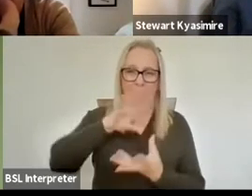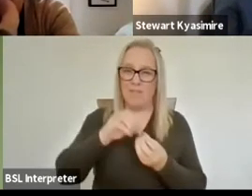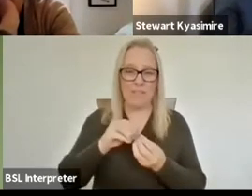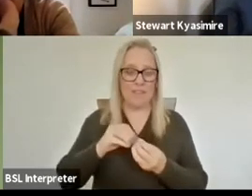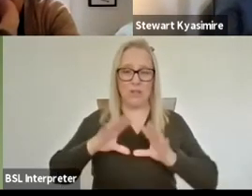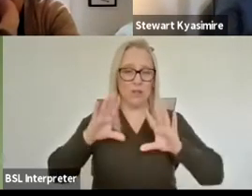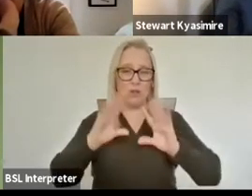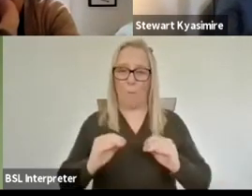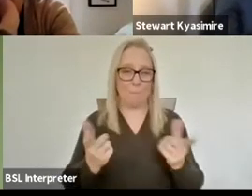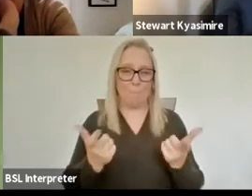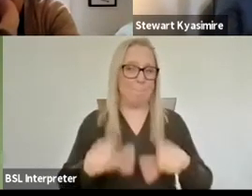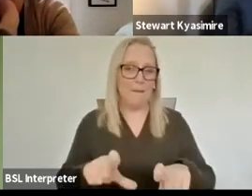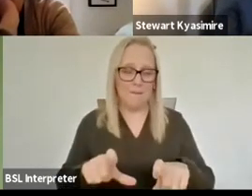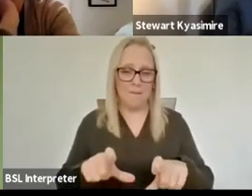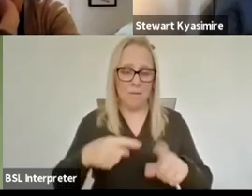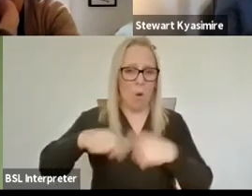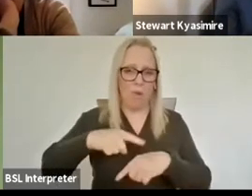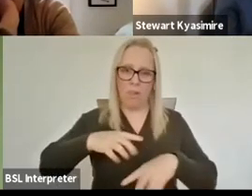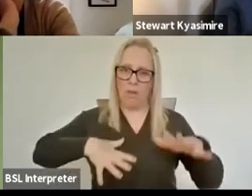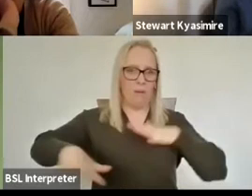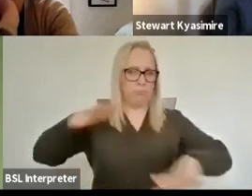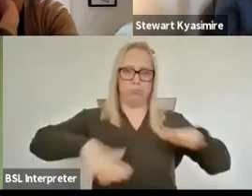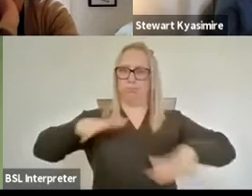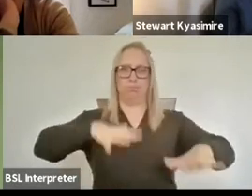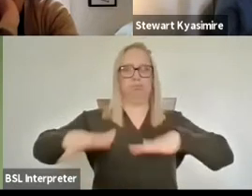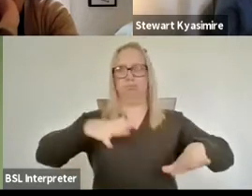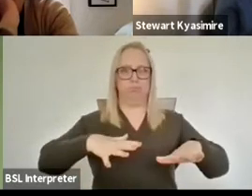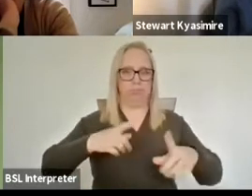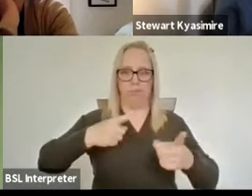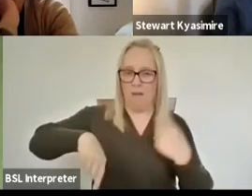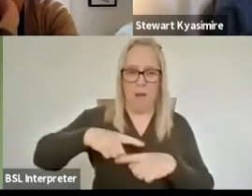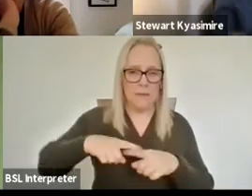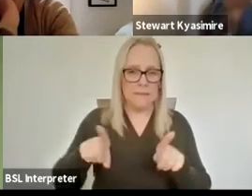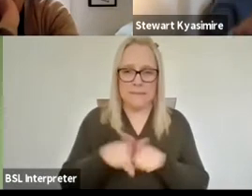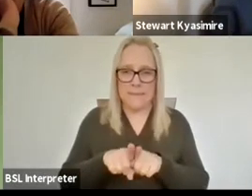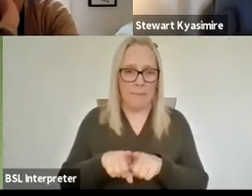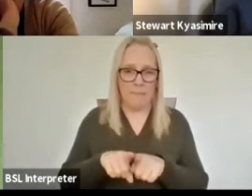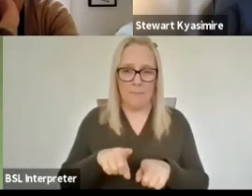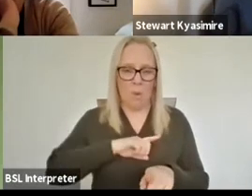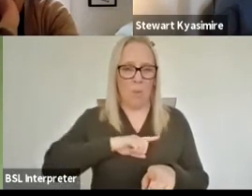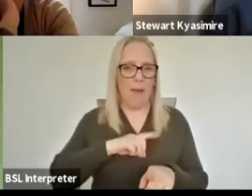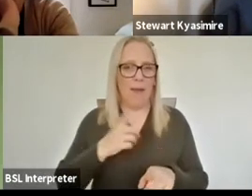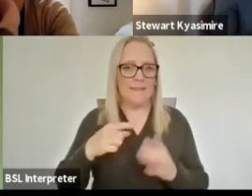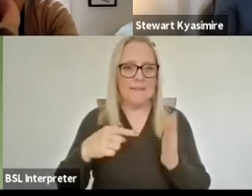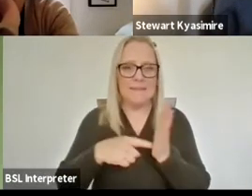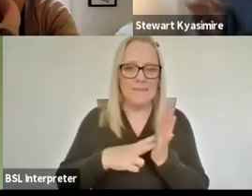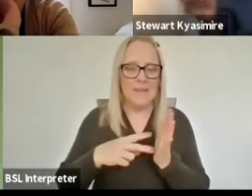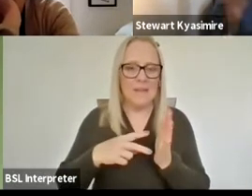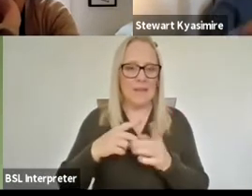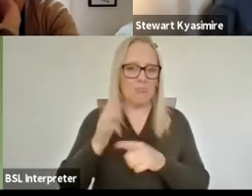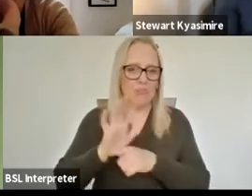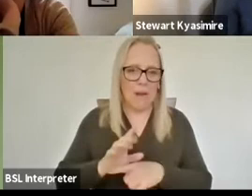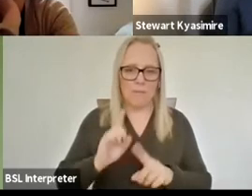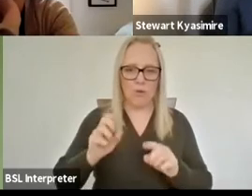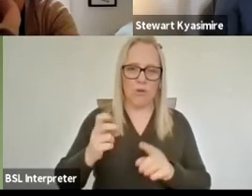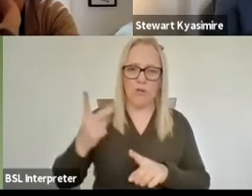was chaos with when when this happened uh for us we found that the networks had to start repeating um start bringing in